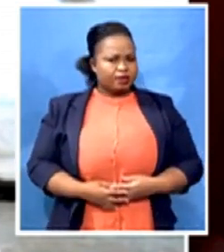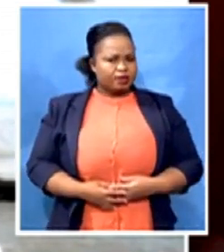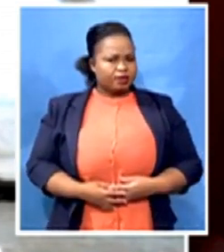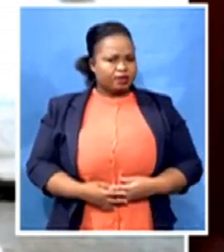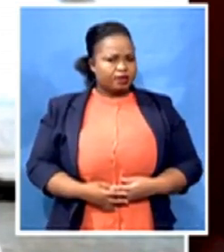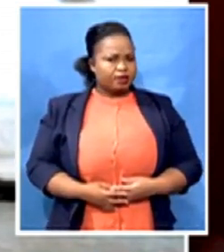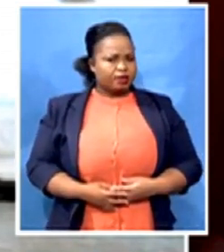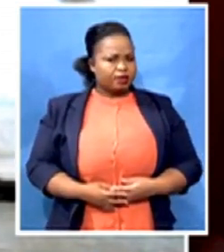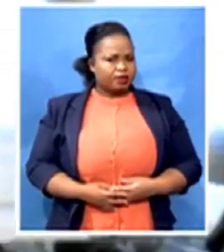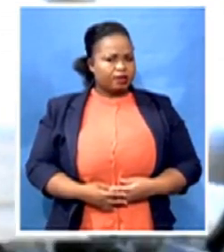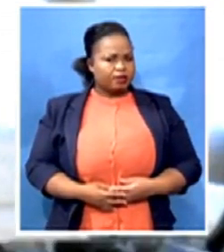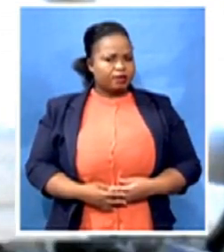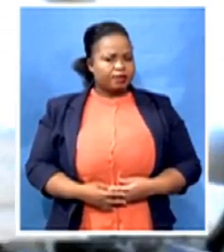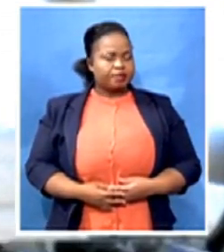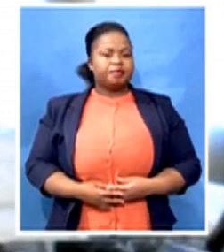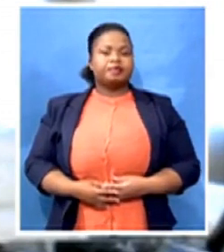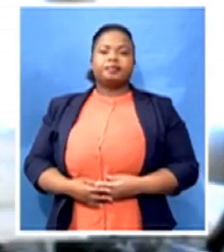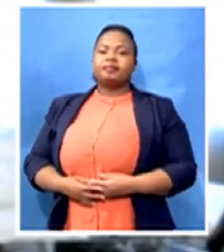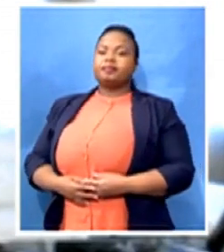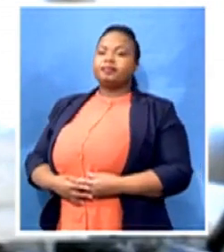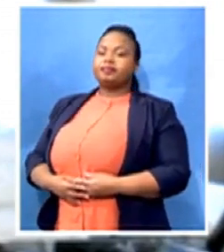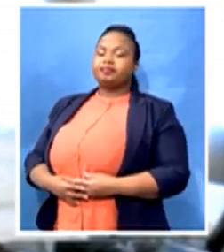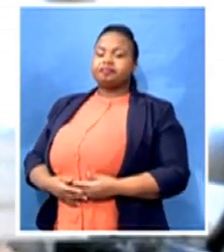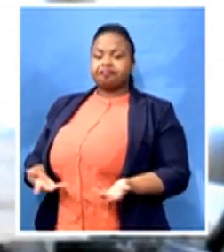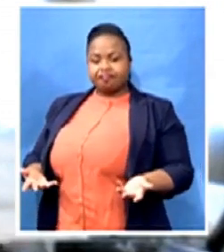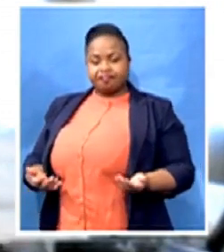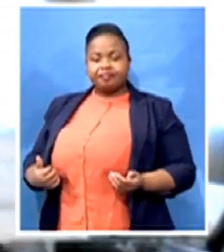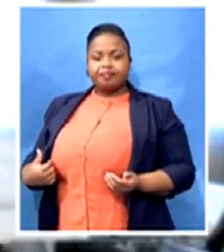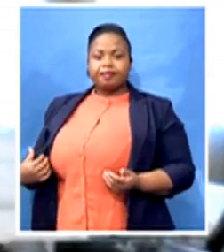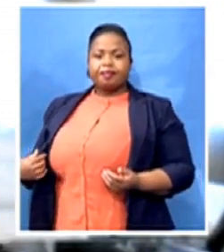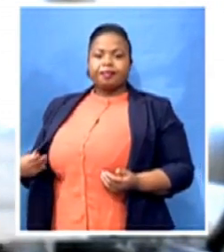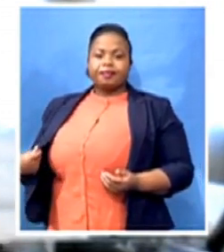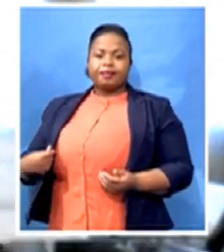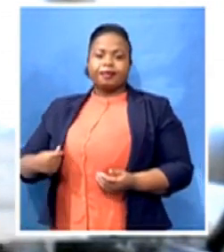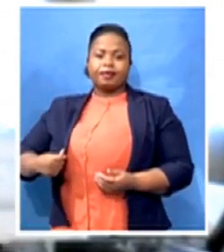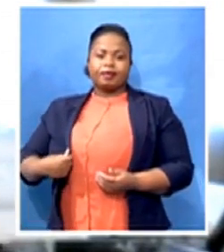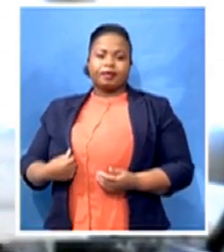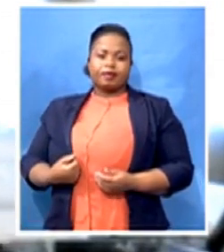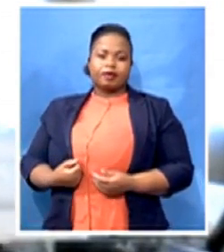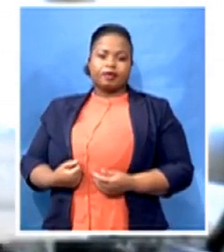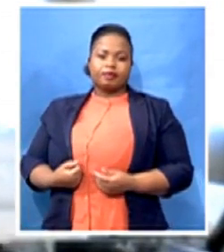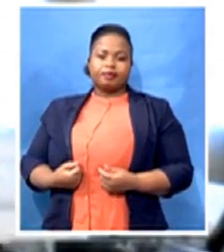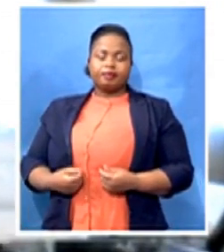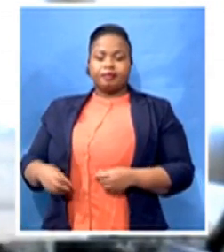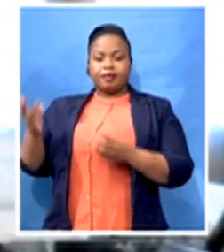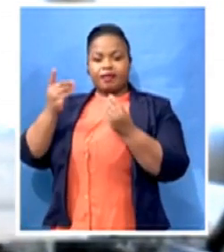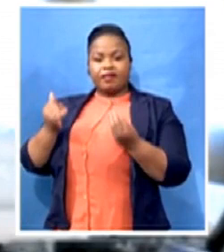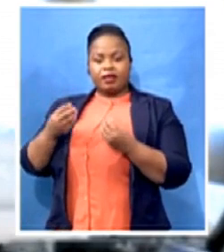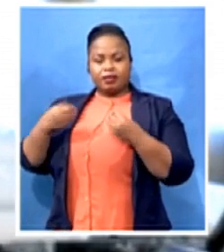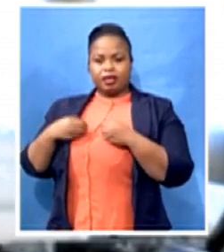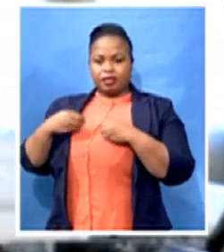Again, the minute financed assets are not insured,